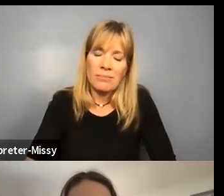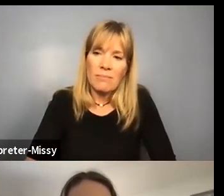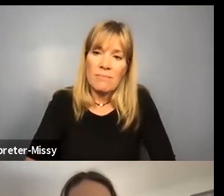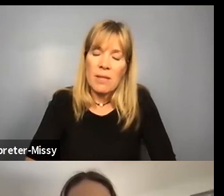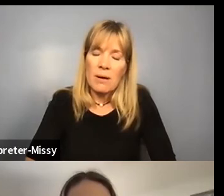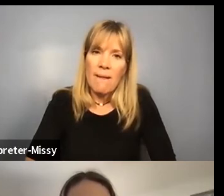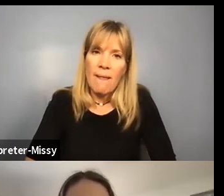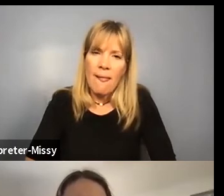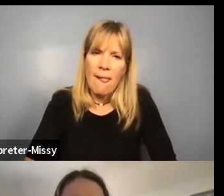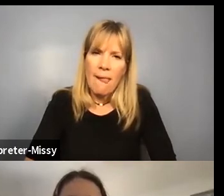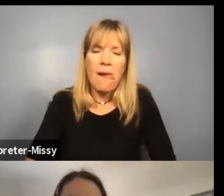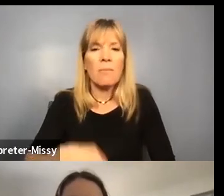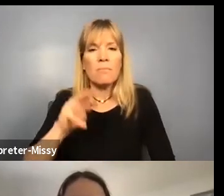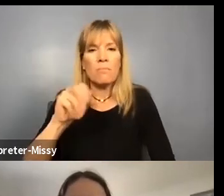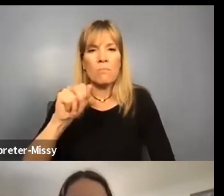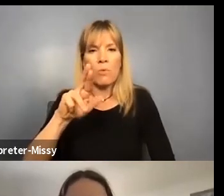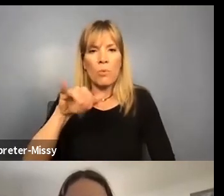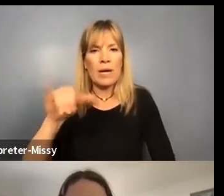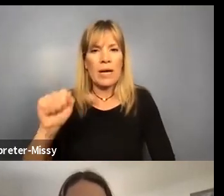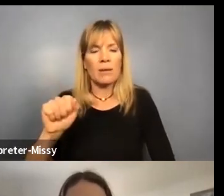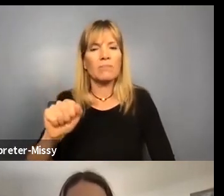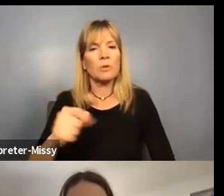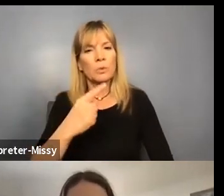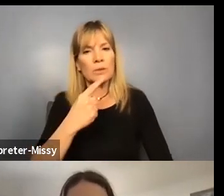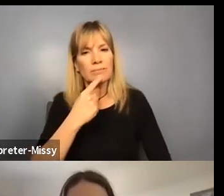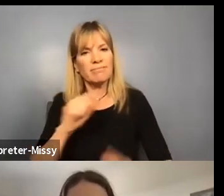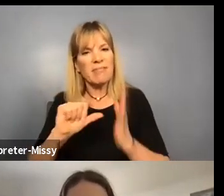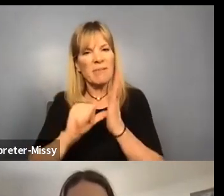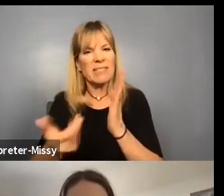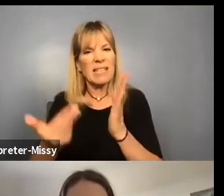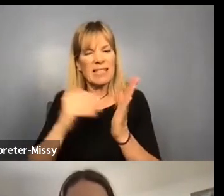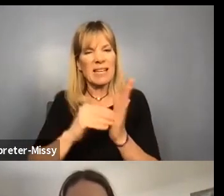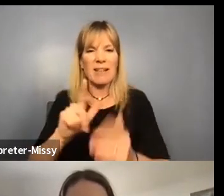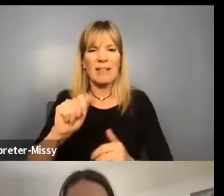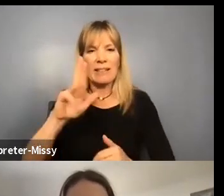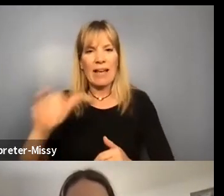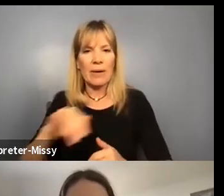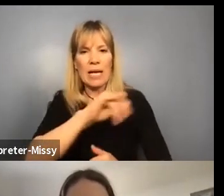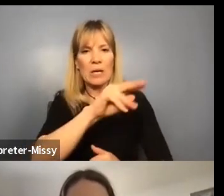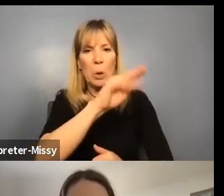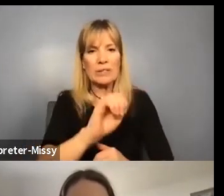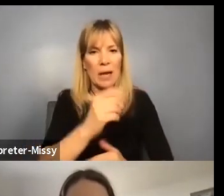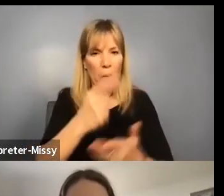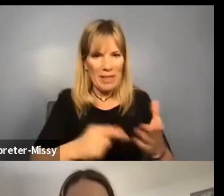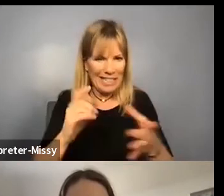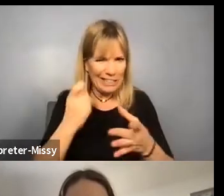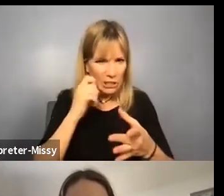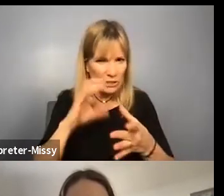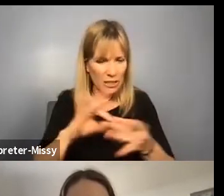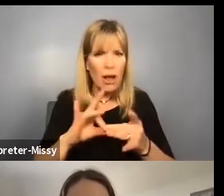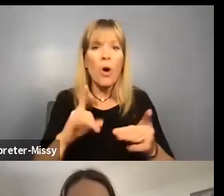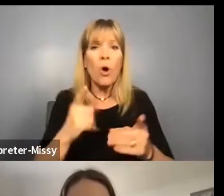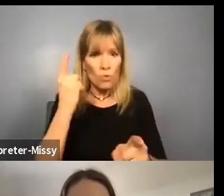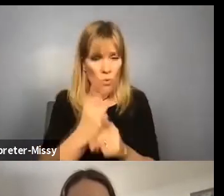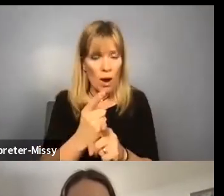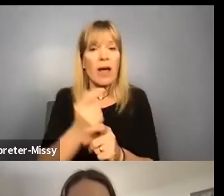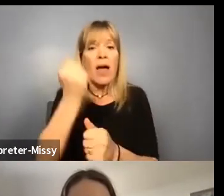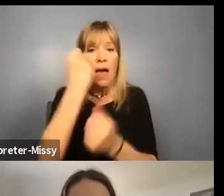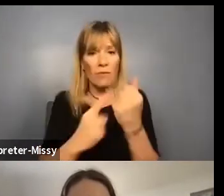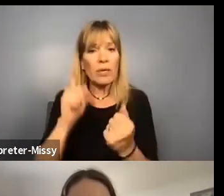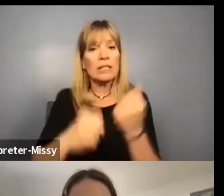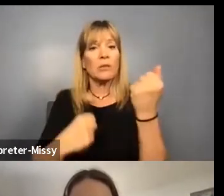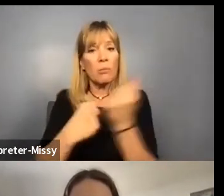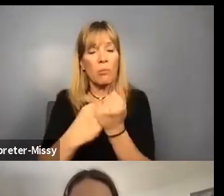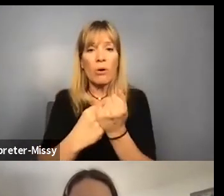And, and this is Maria, just to reemphasize both Larry and Jose's points. Everyone needs a support system in order to